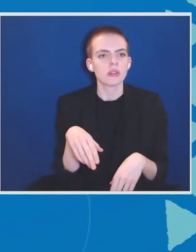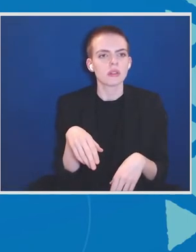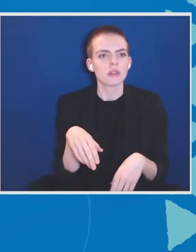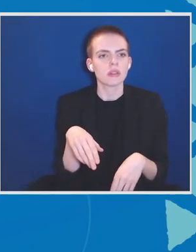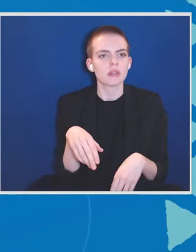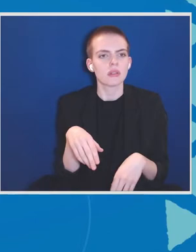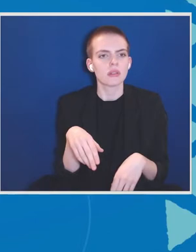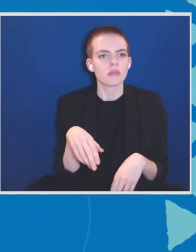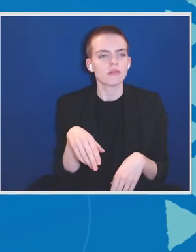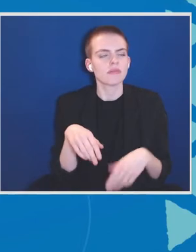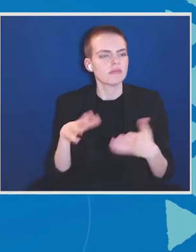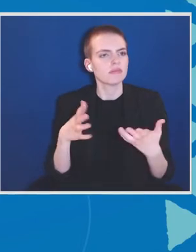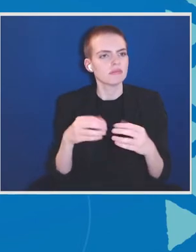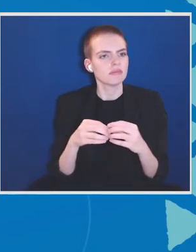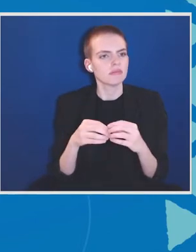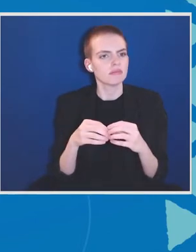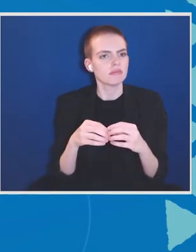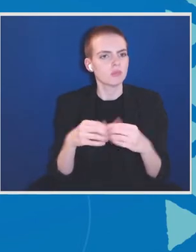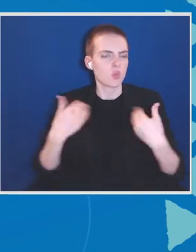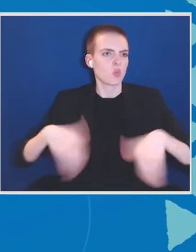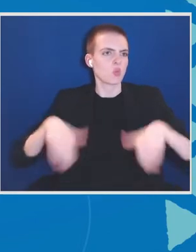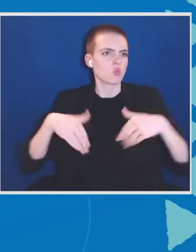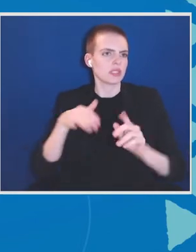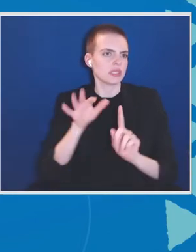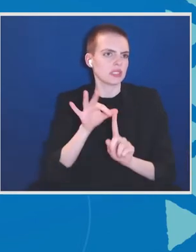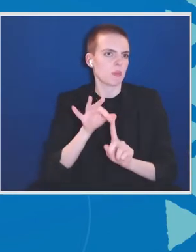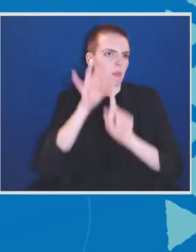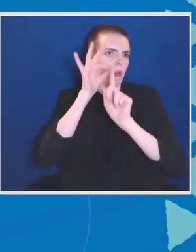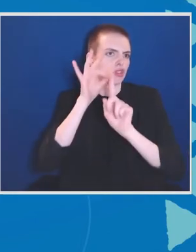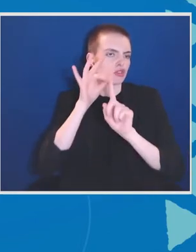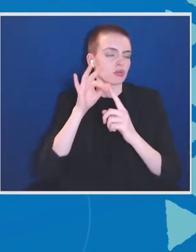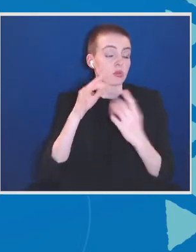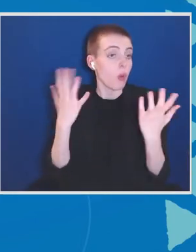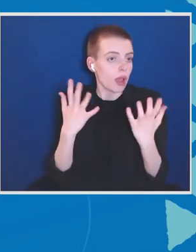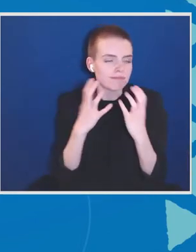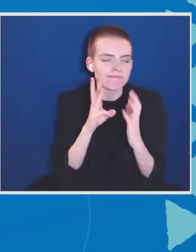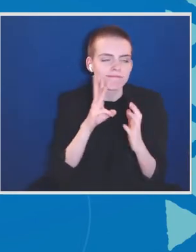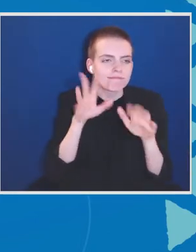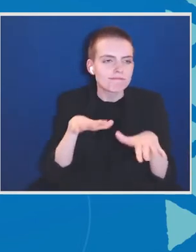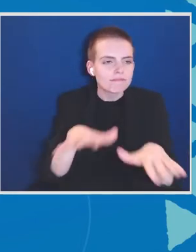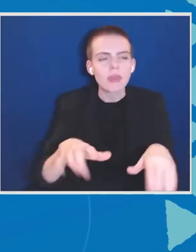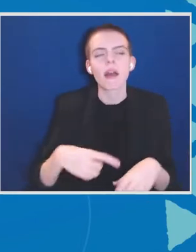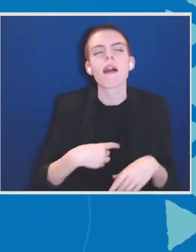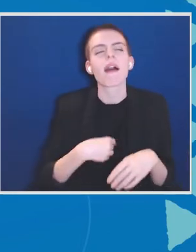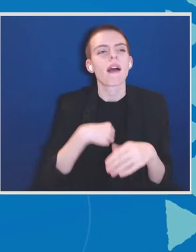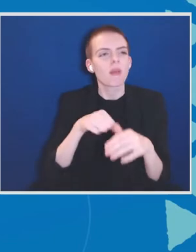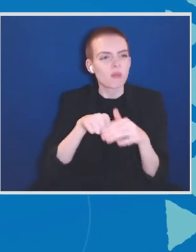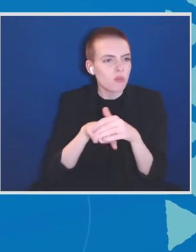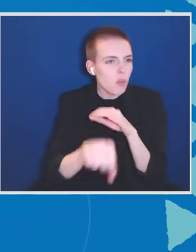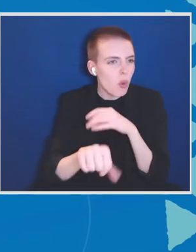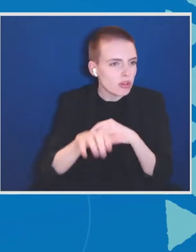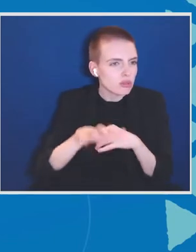very, very special. When I was a child, I was born and raised in the